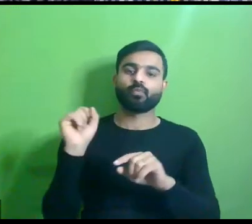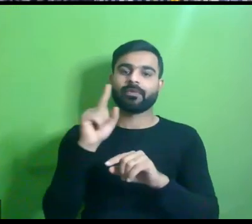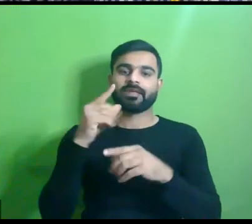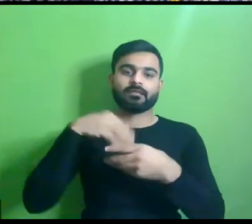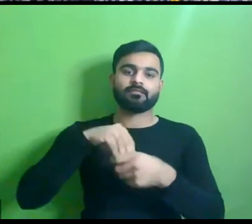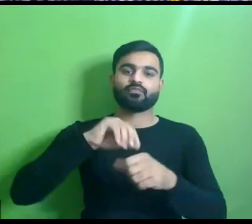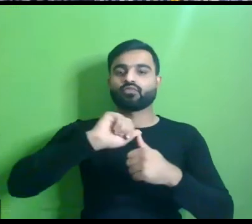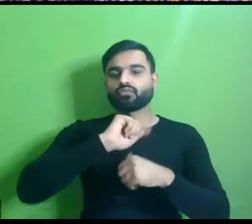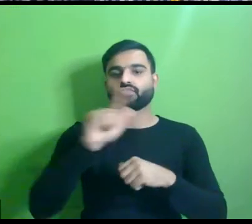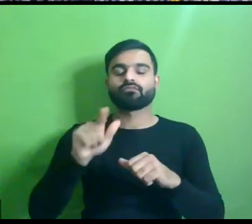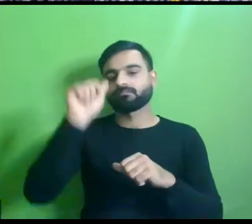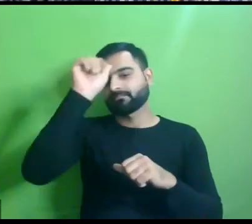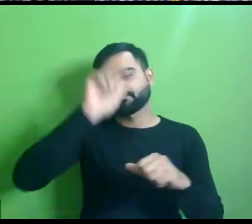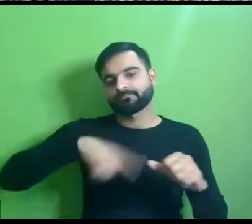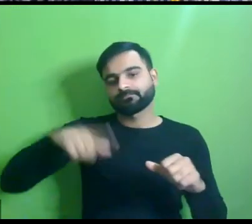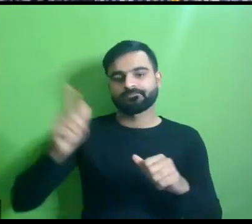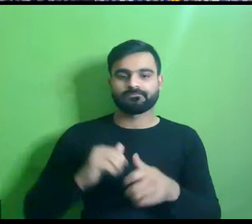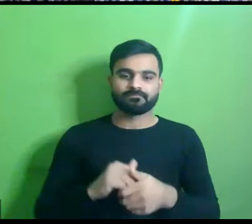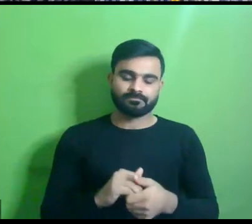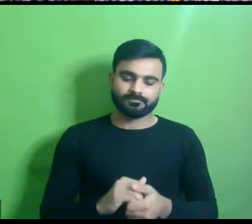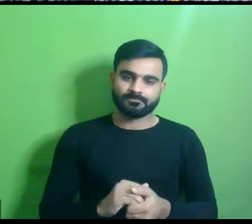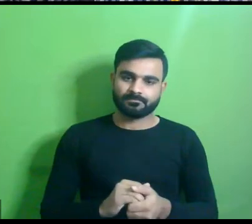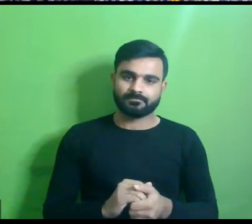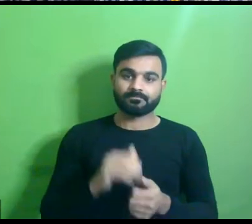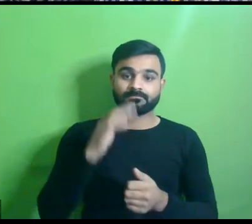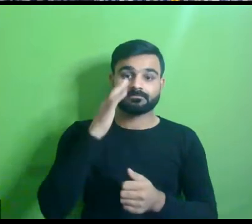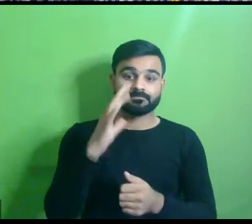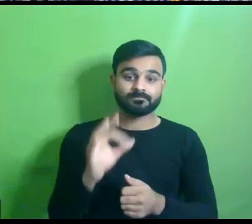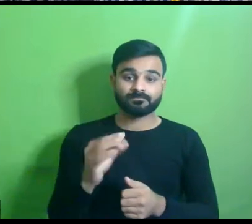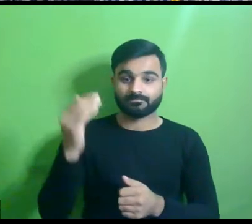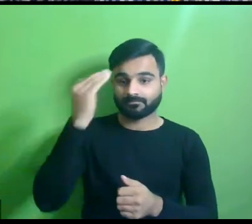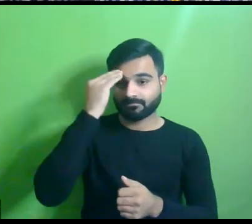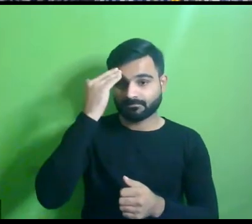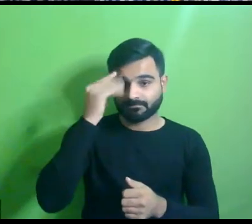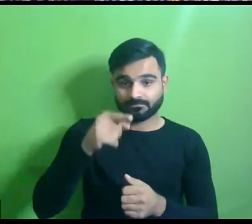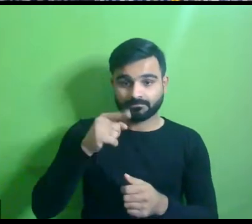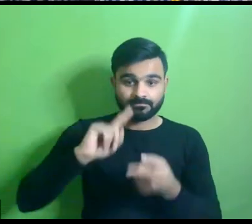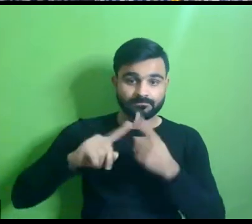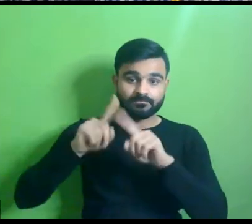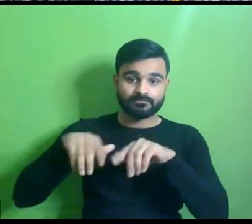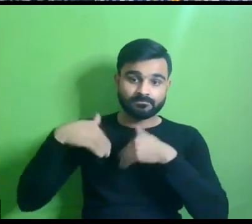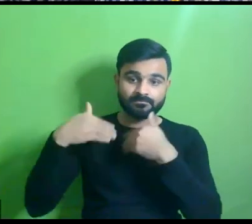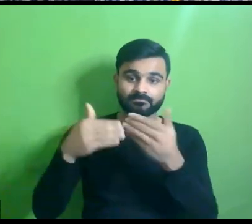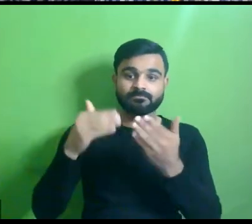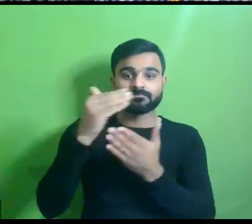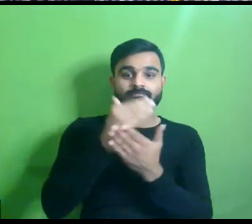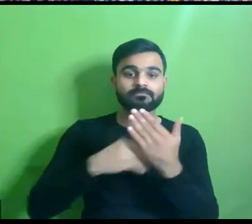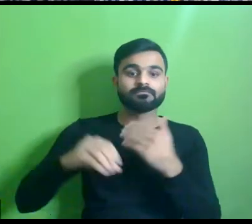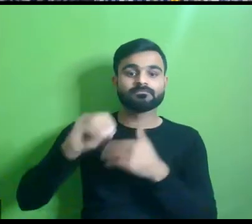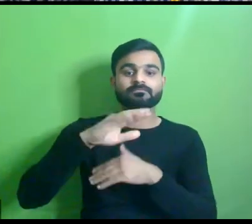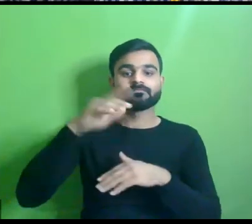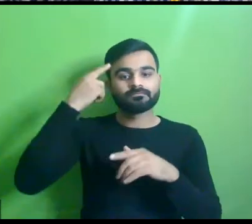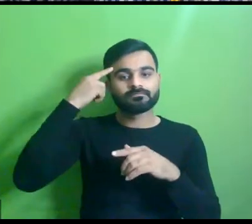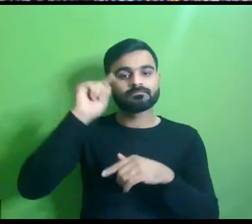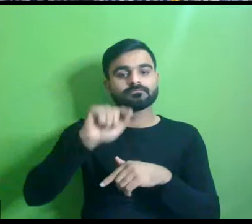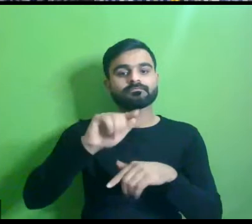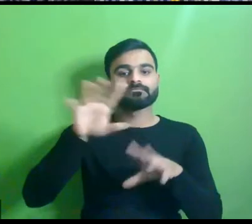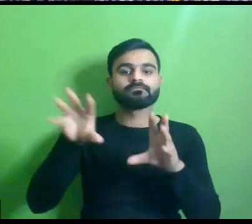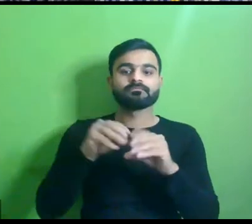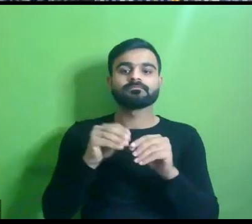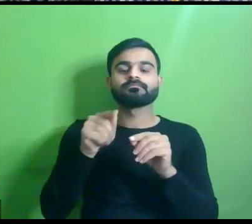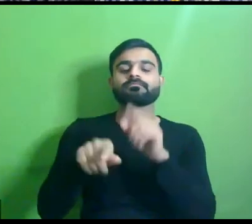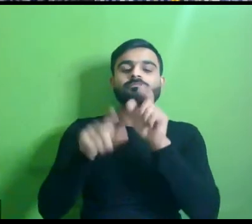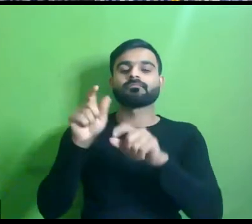across the country and importantly to know that historically urbanization has been considered as a cause of